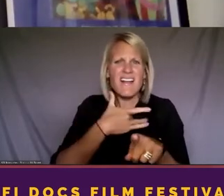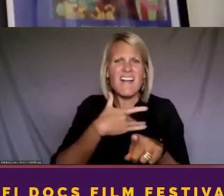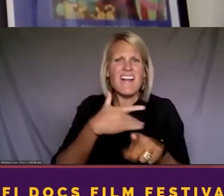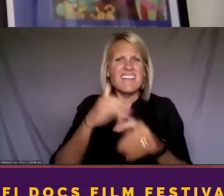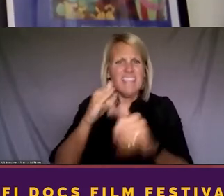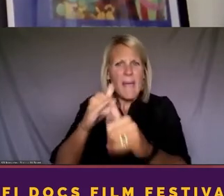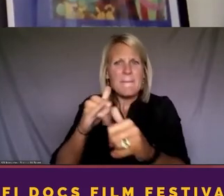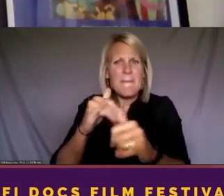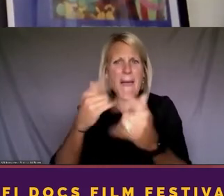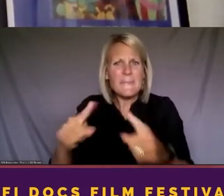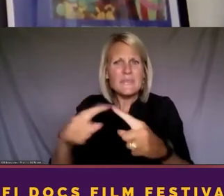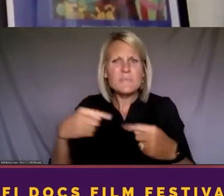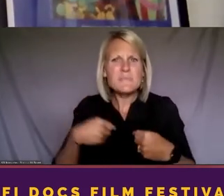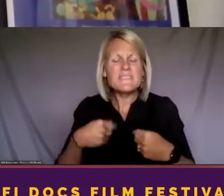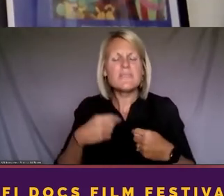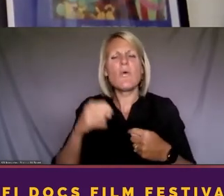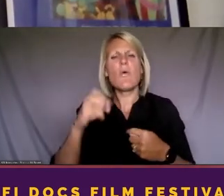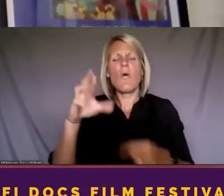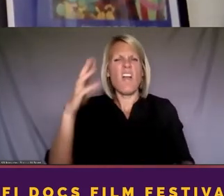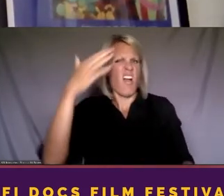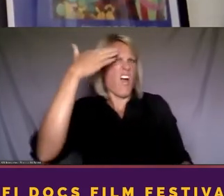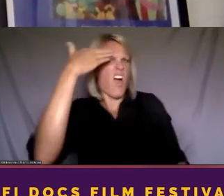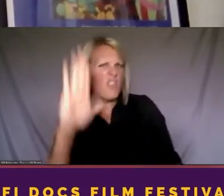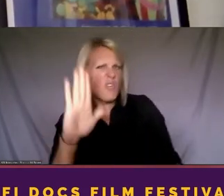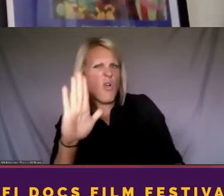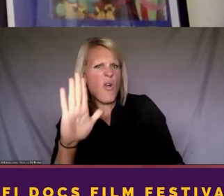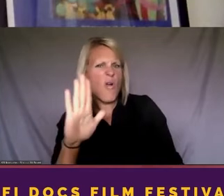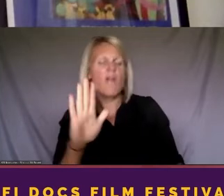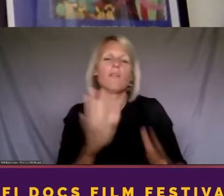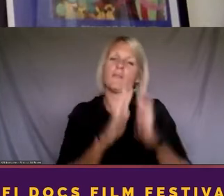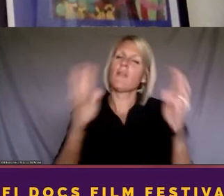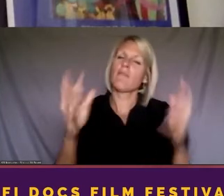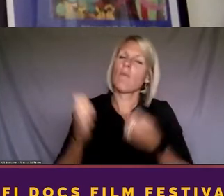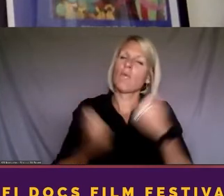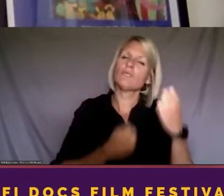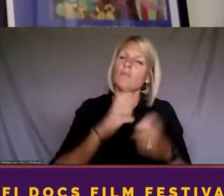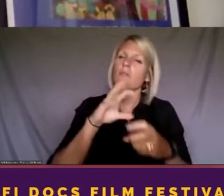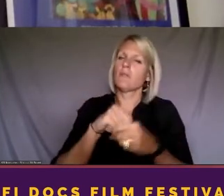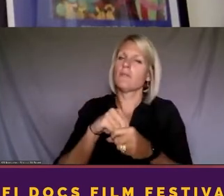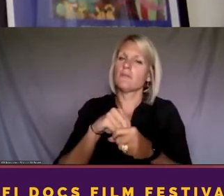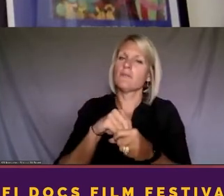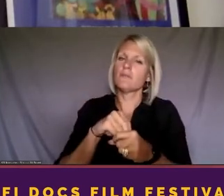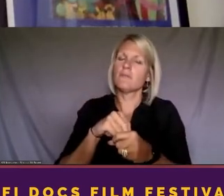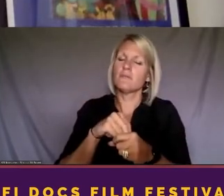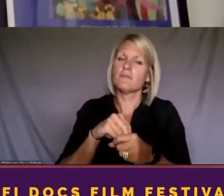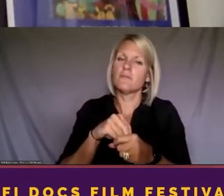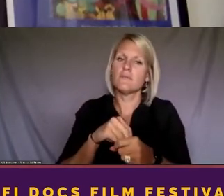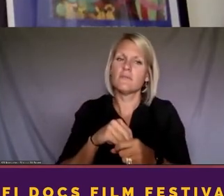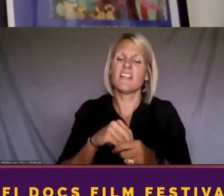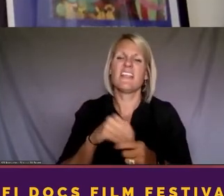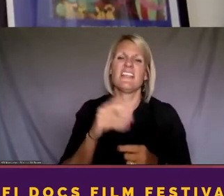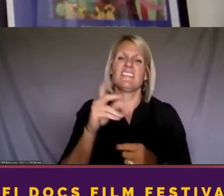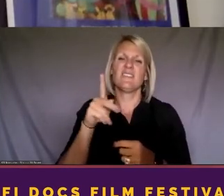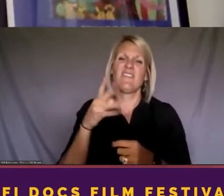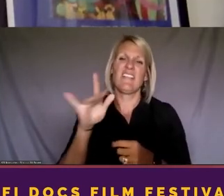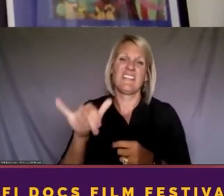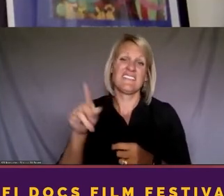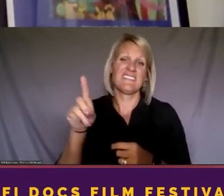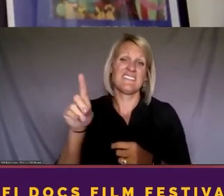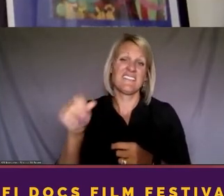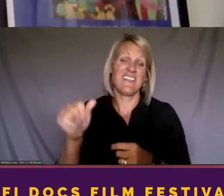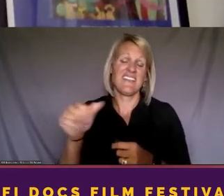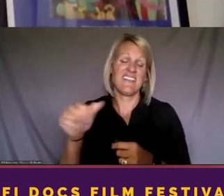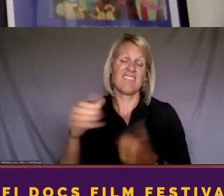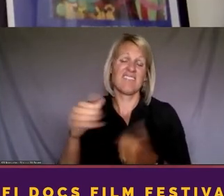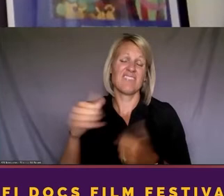And there's a lot of potential in the emotional grip of series like Philly DA. And one of the things